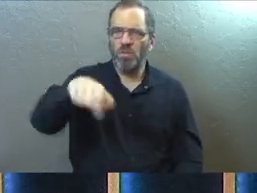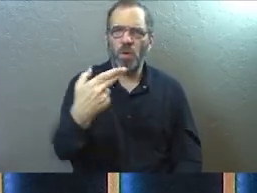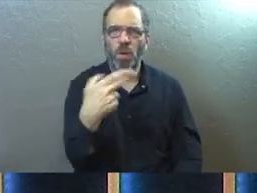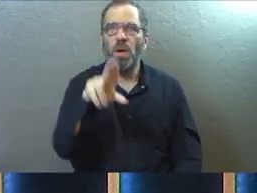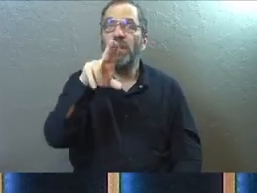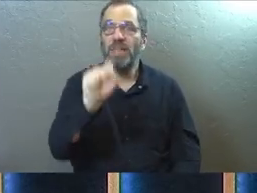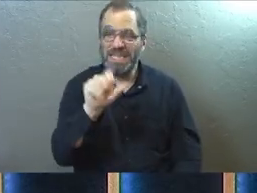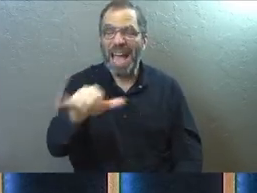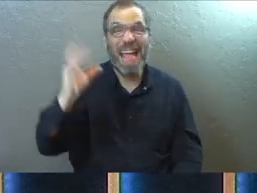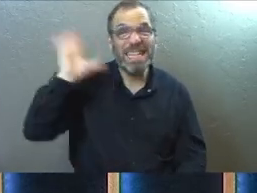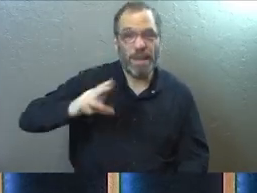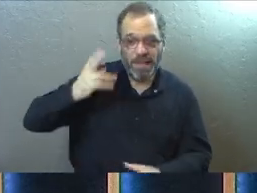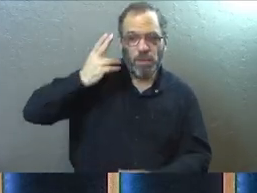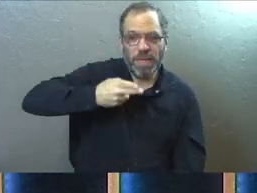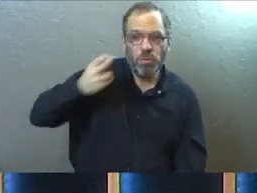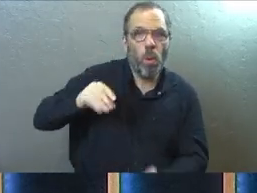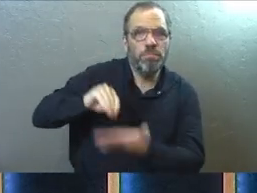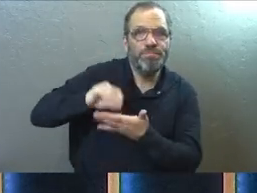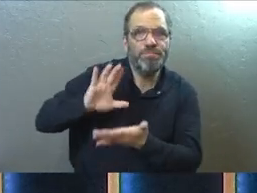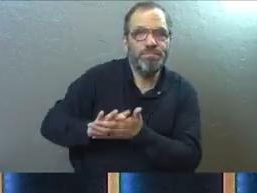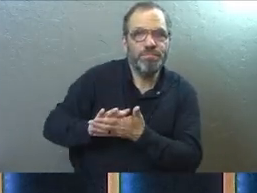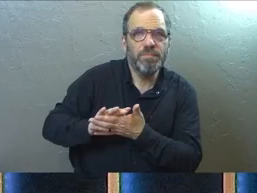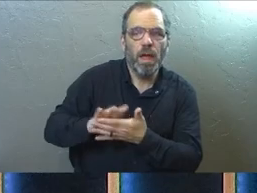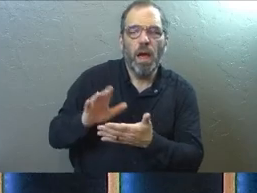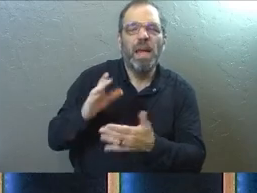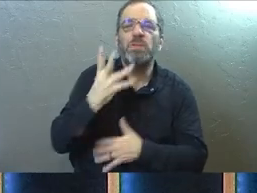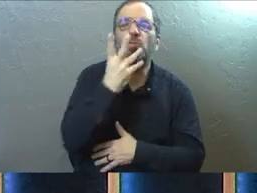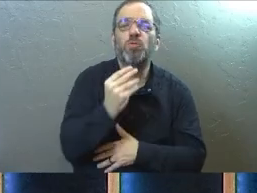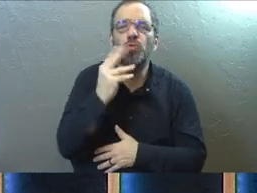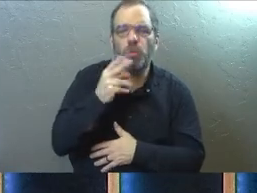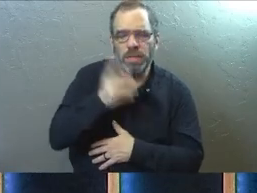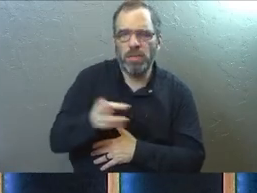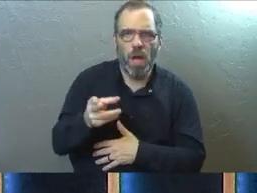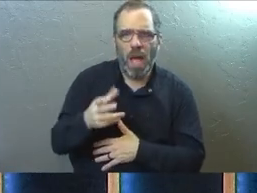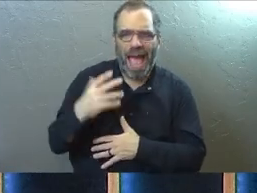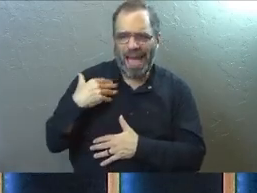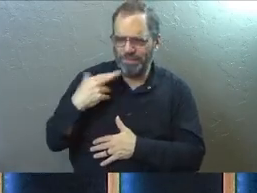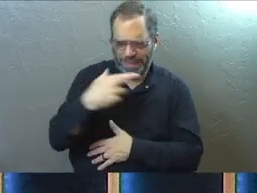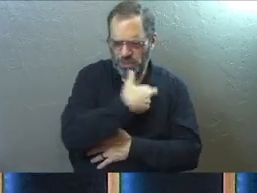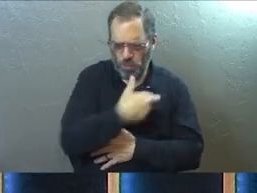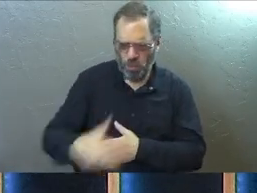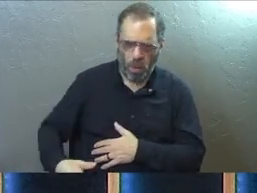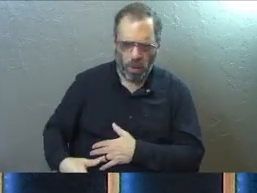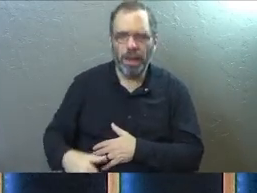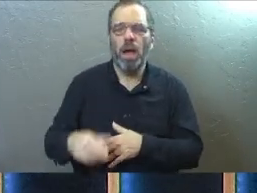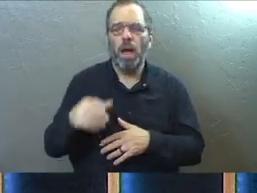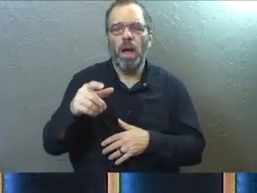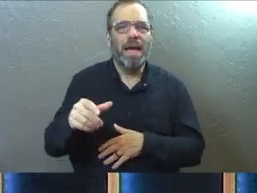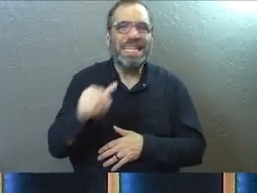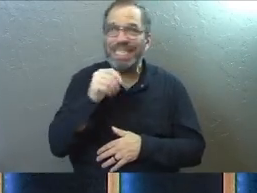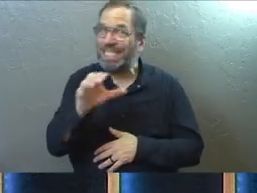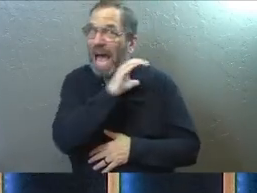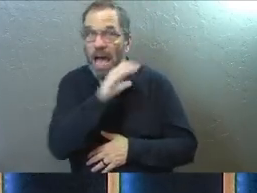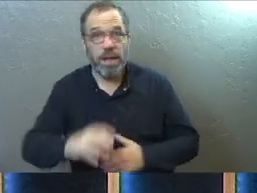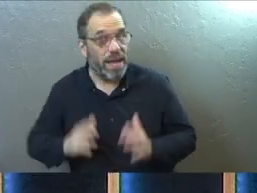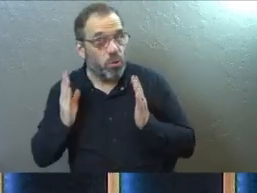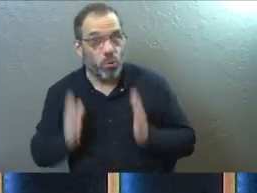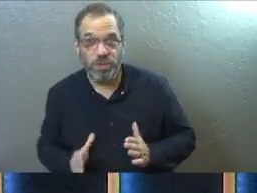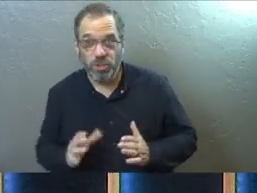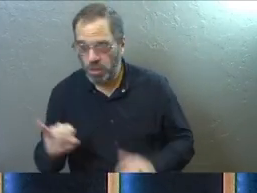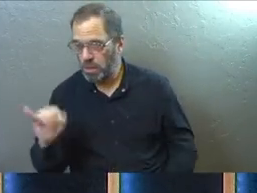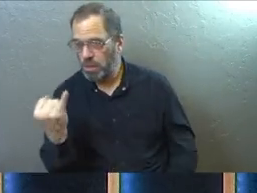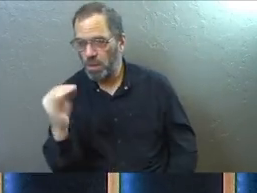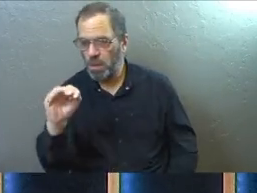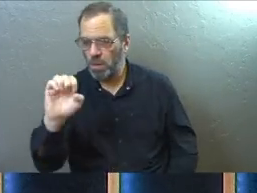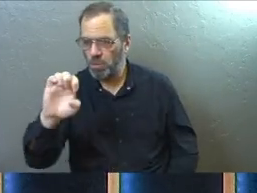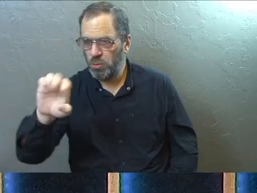historian at that time, and he's part of the royal entourage Josephus is, he's not a Christian, and he